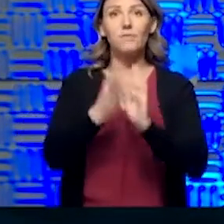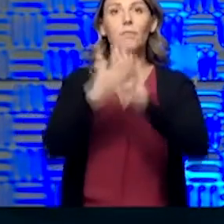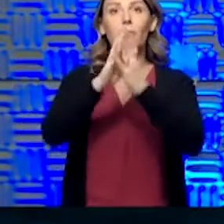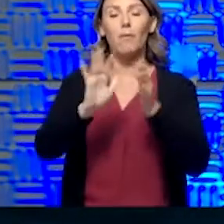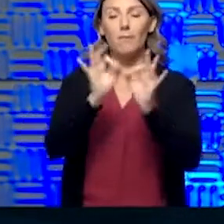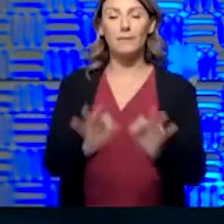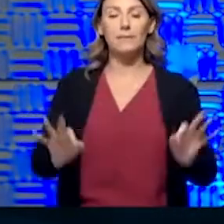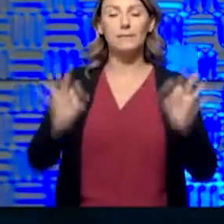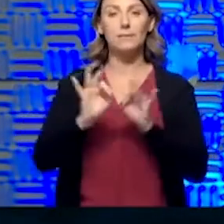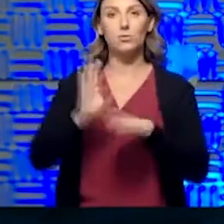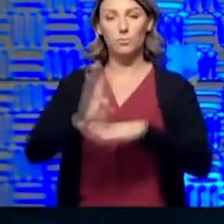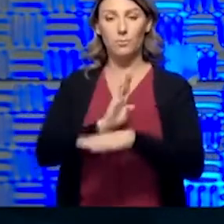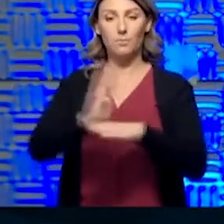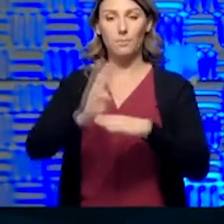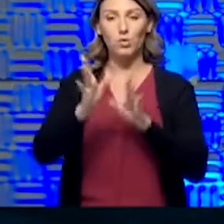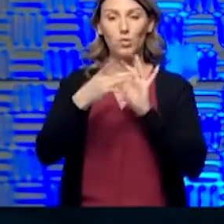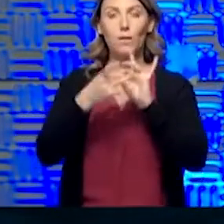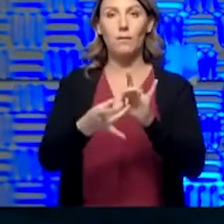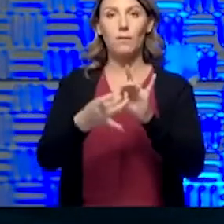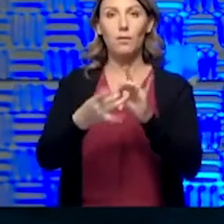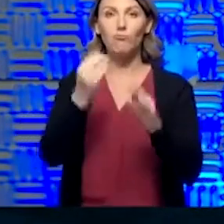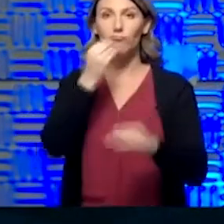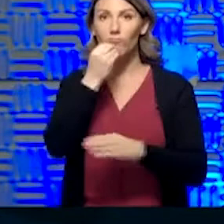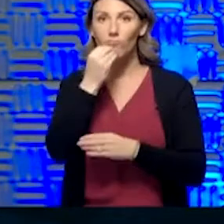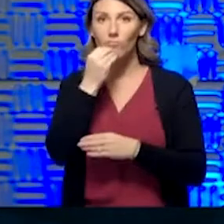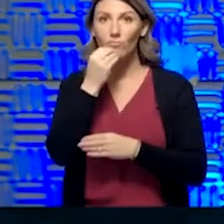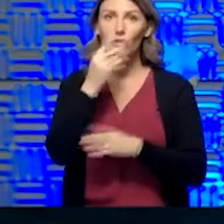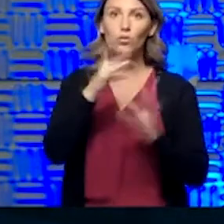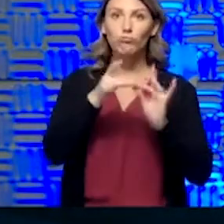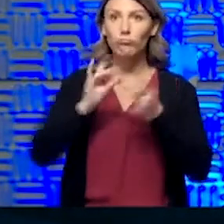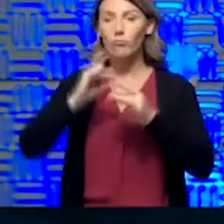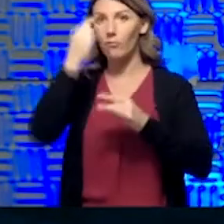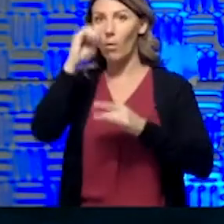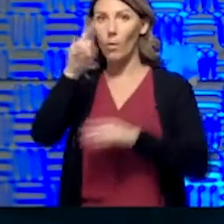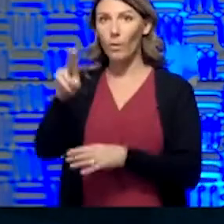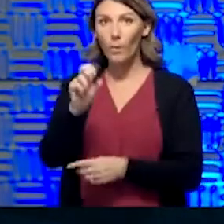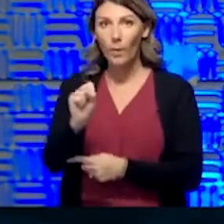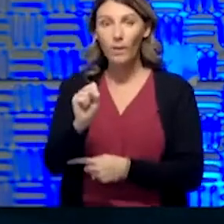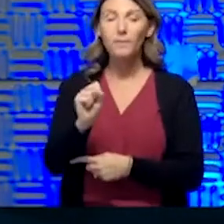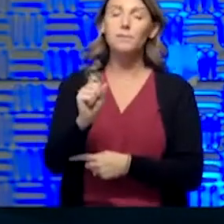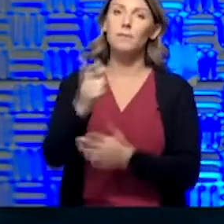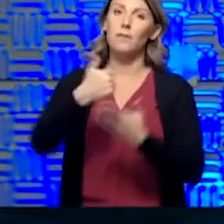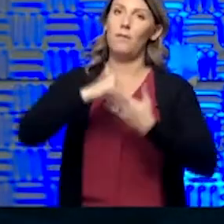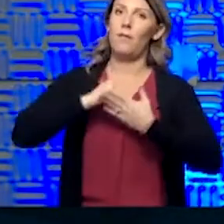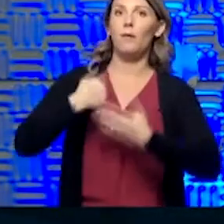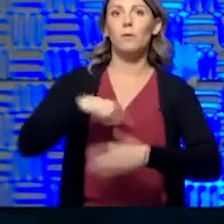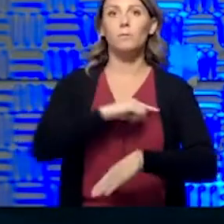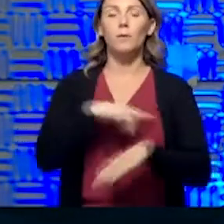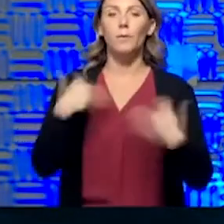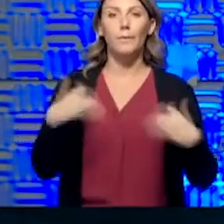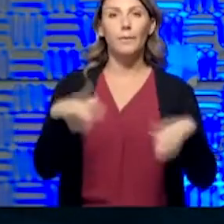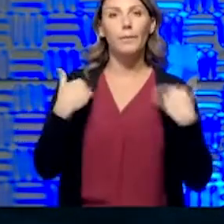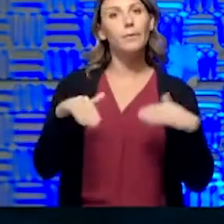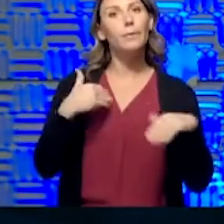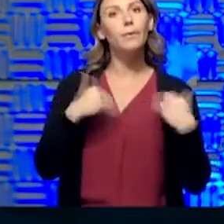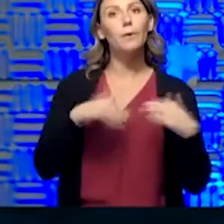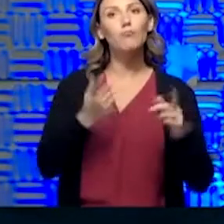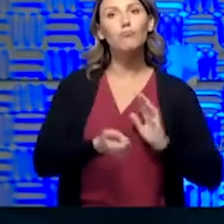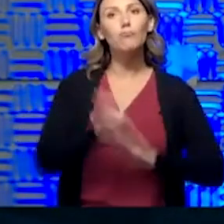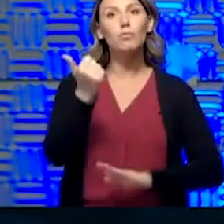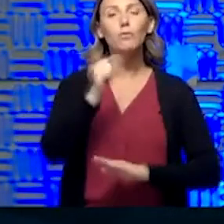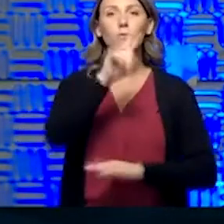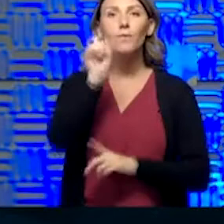as part of the food chain for the United States helped us a lot. It kind of took the question off the table of